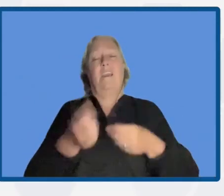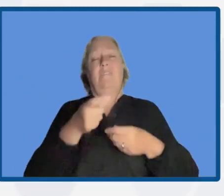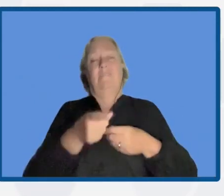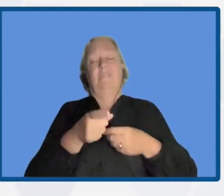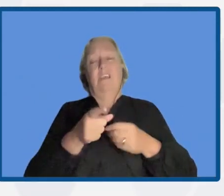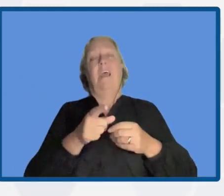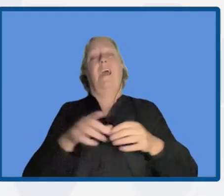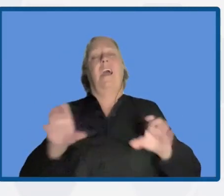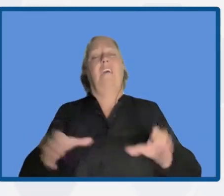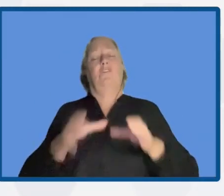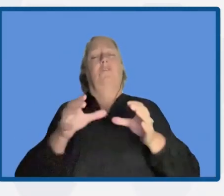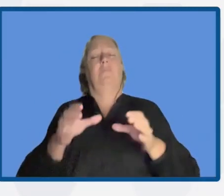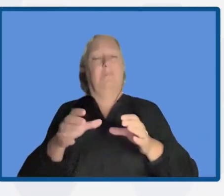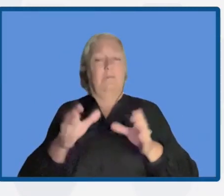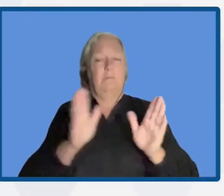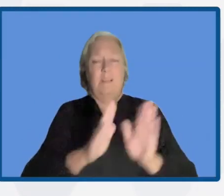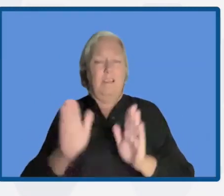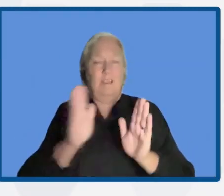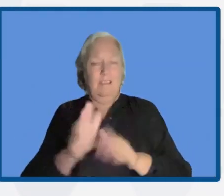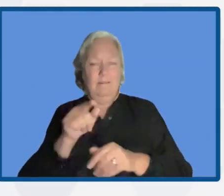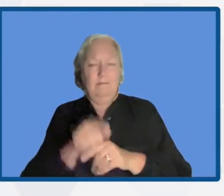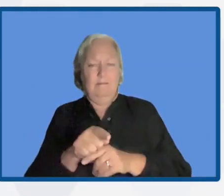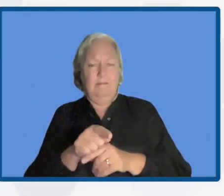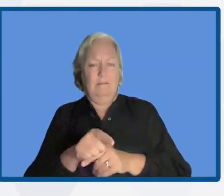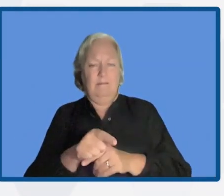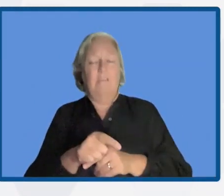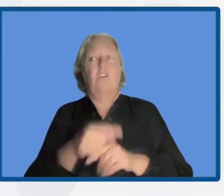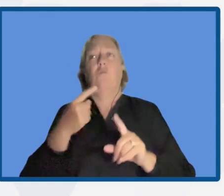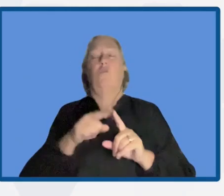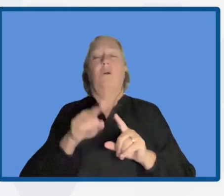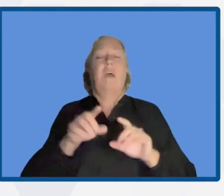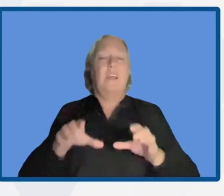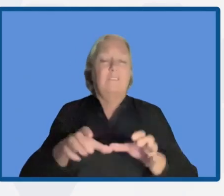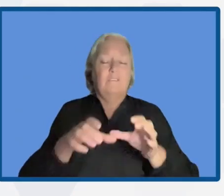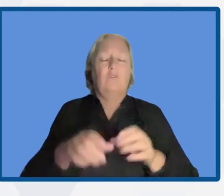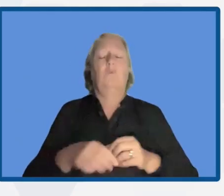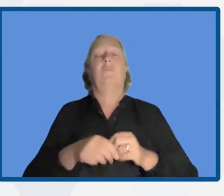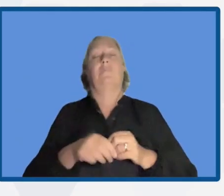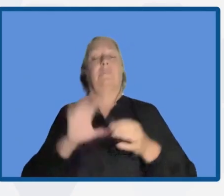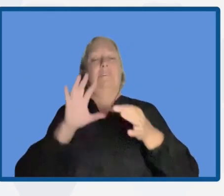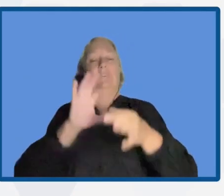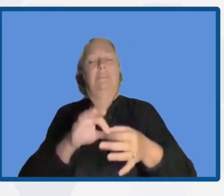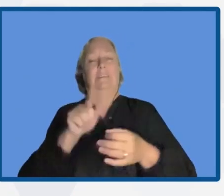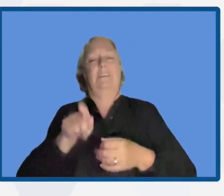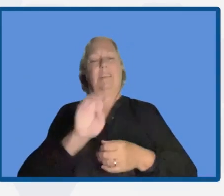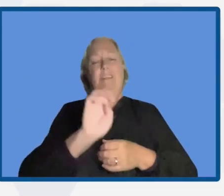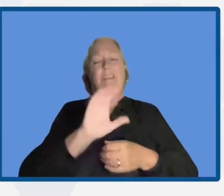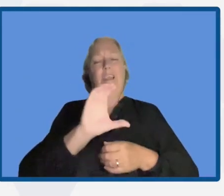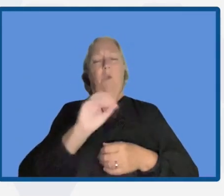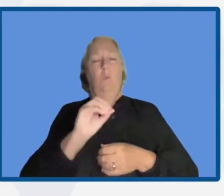including activities and measures related to ecosystems. For example,